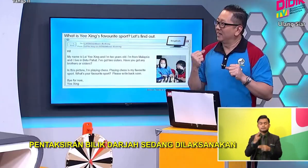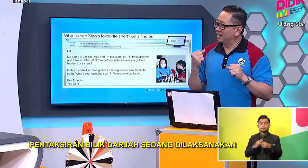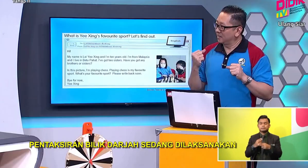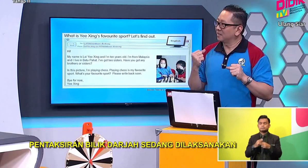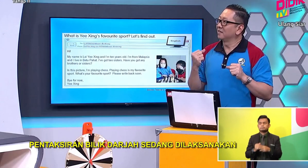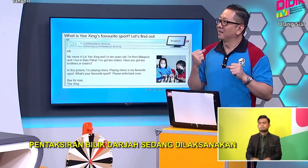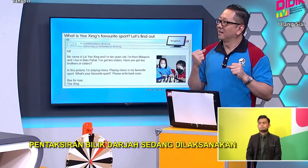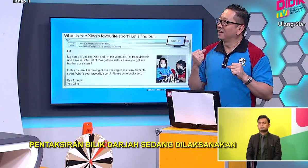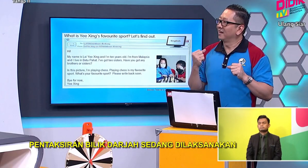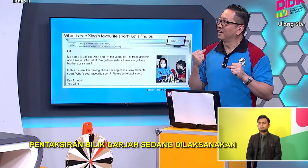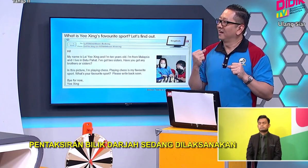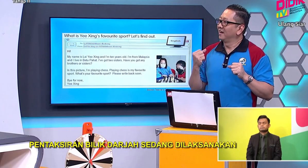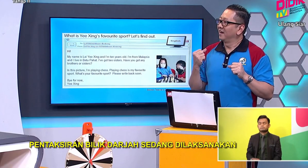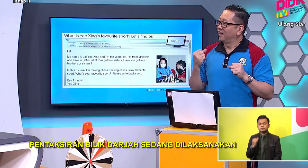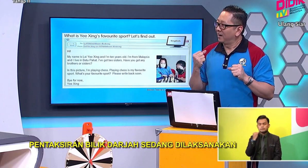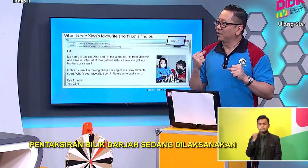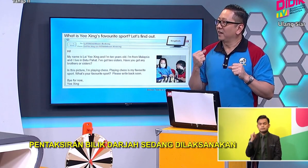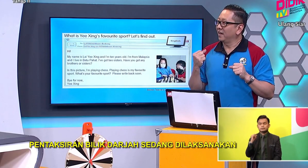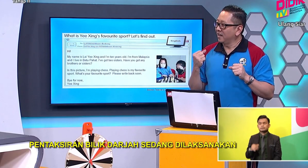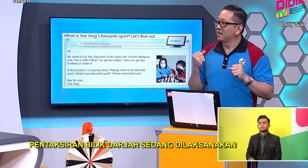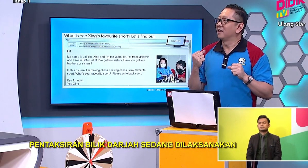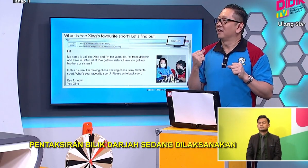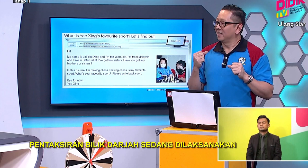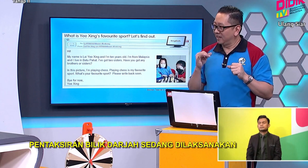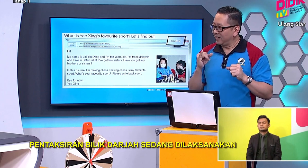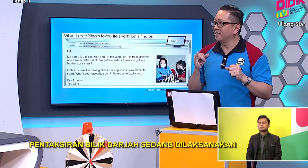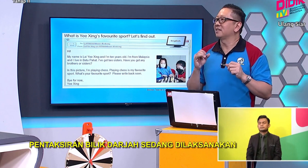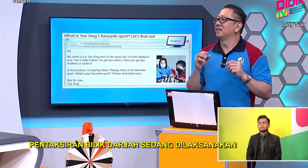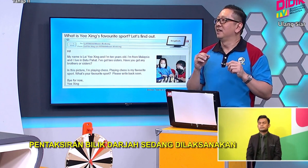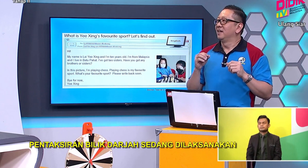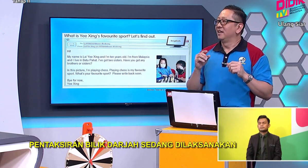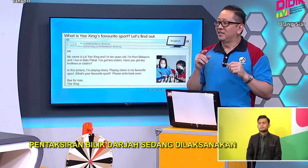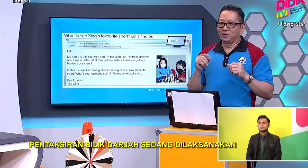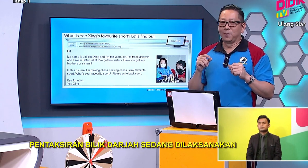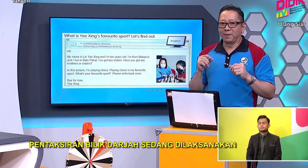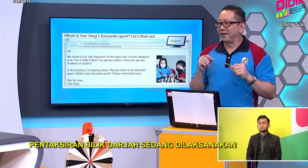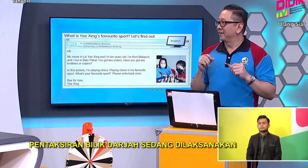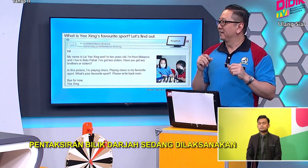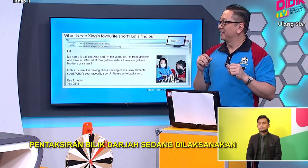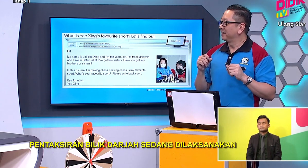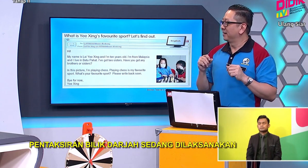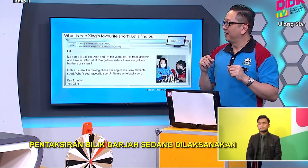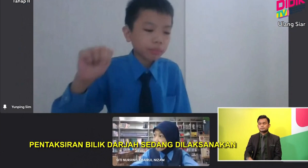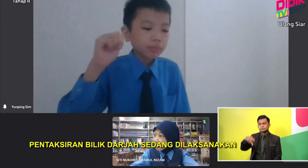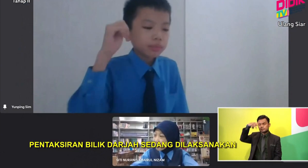Is. Okay. Is. Is. Sien Yun Peng.